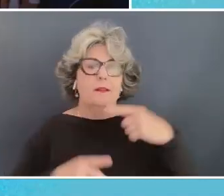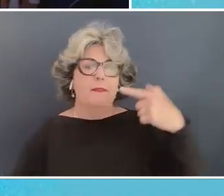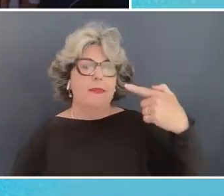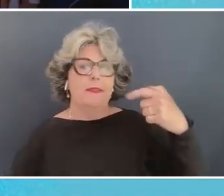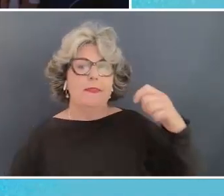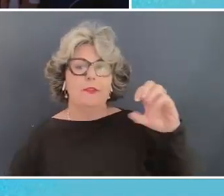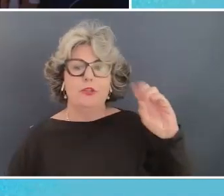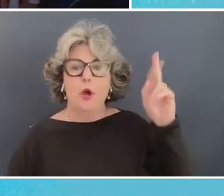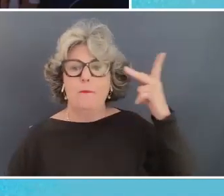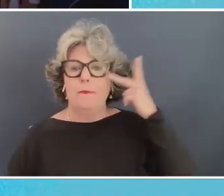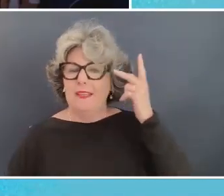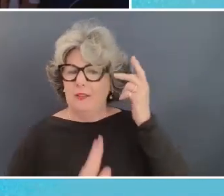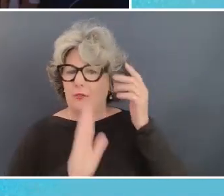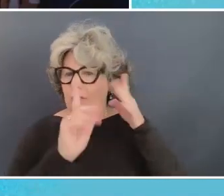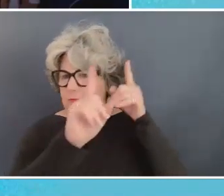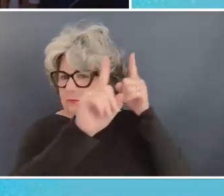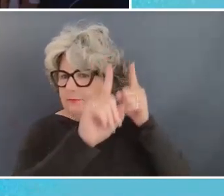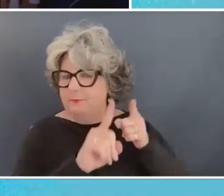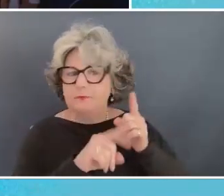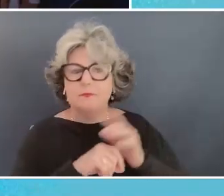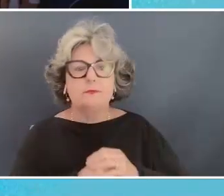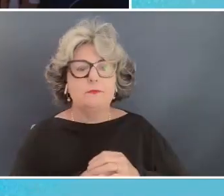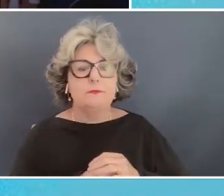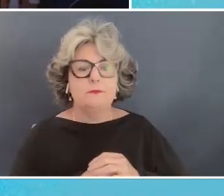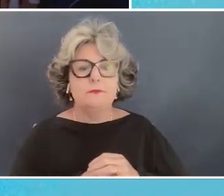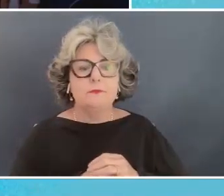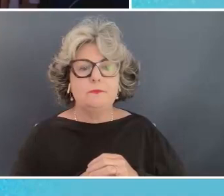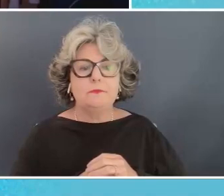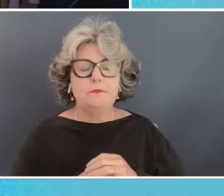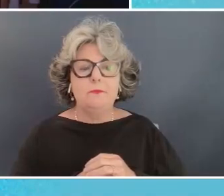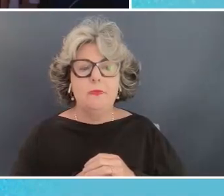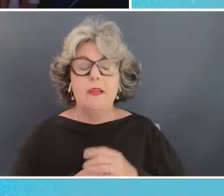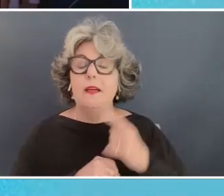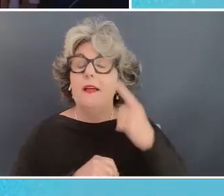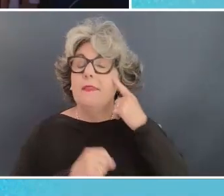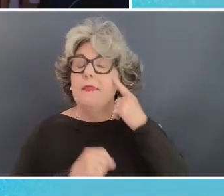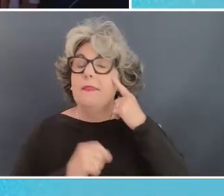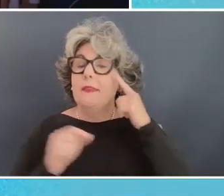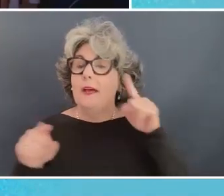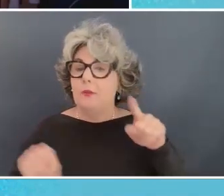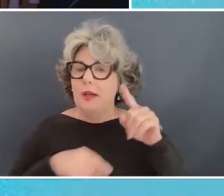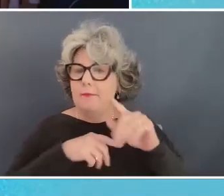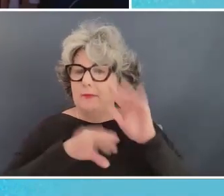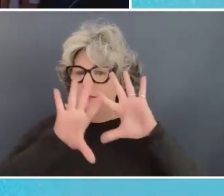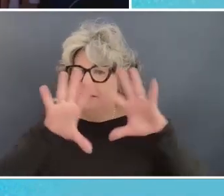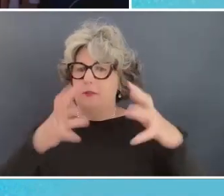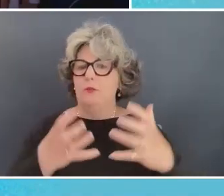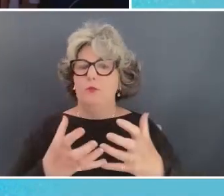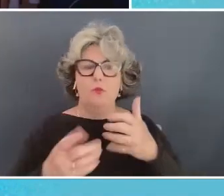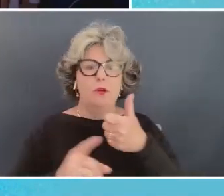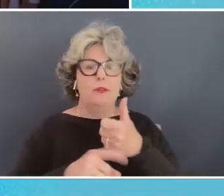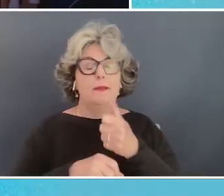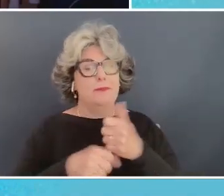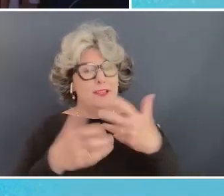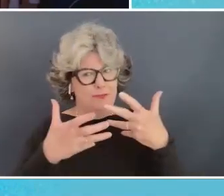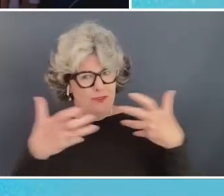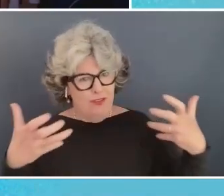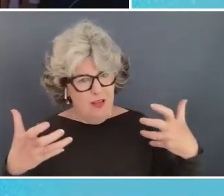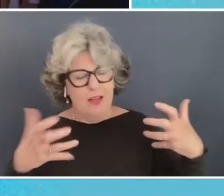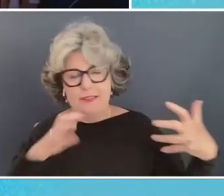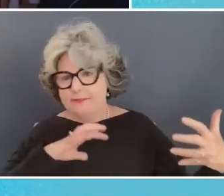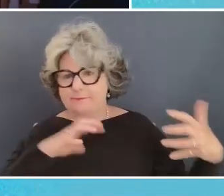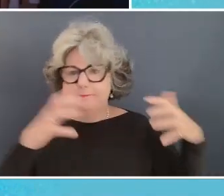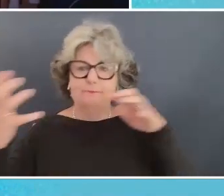so that is i think where we are uh in in the world it it makes for tremendous turbulence